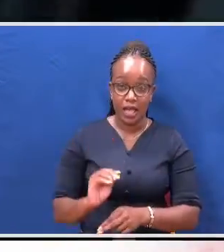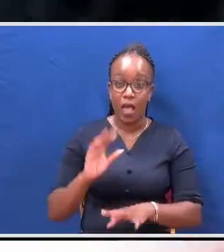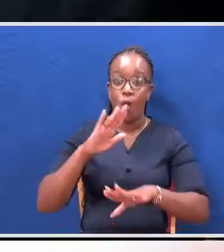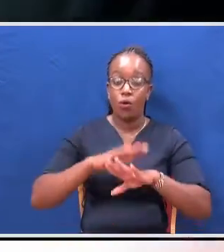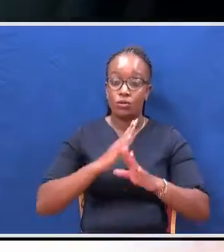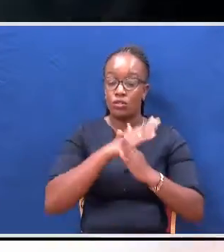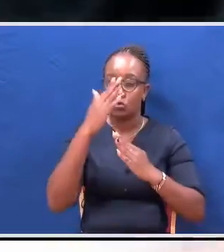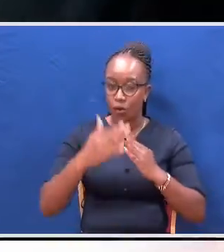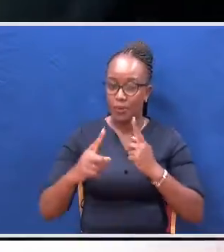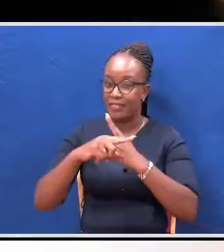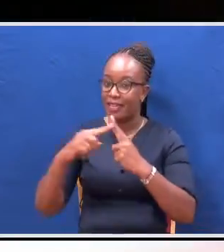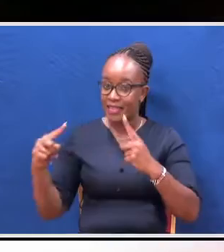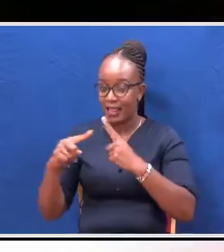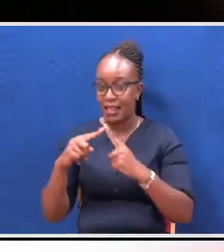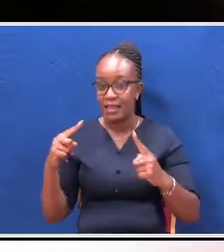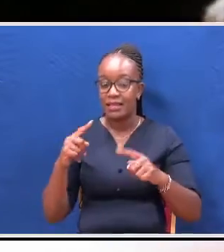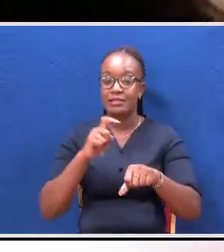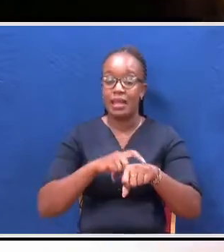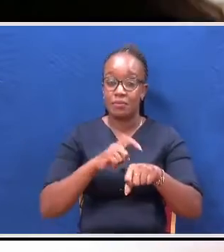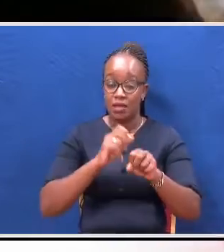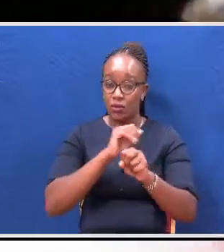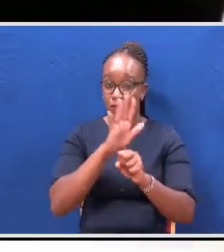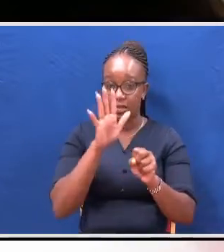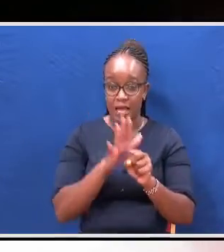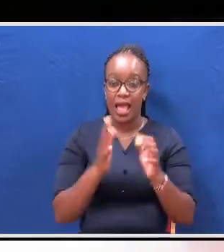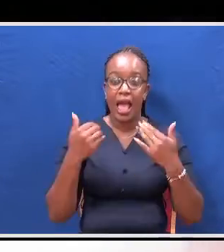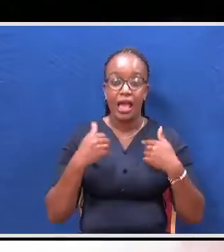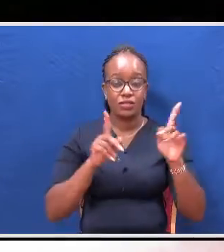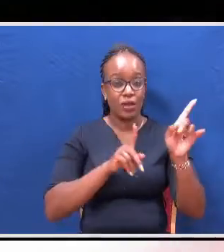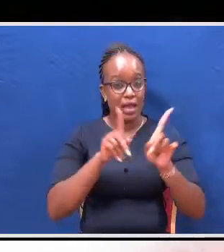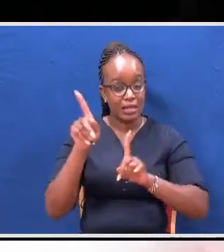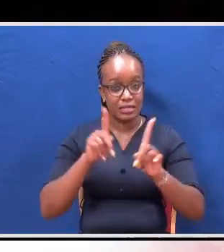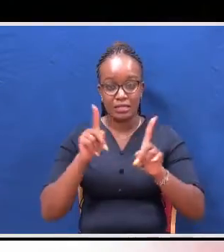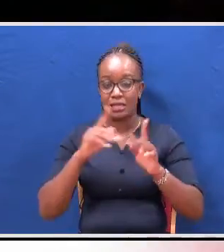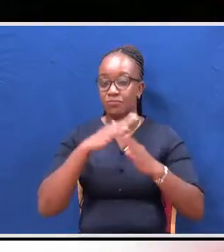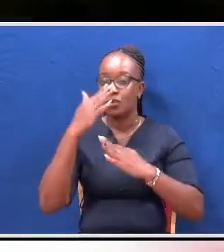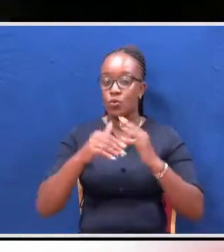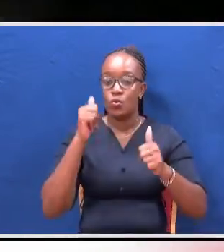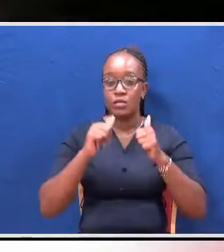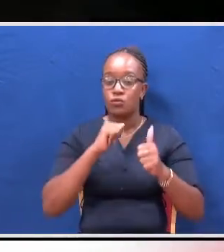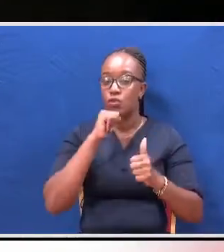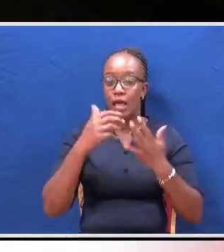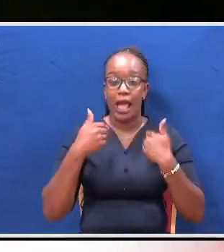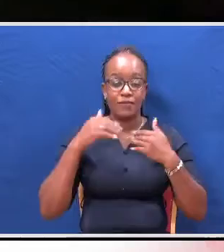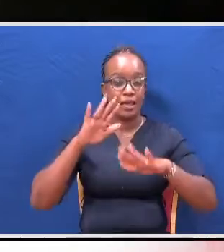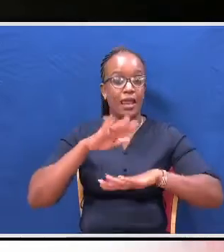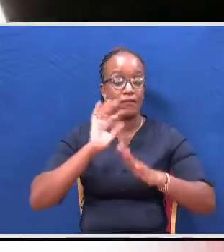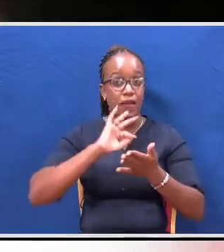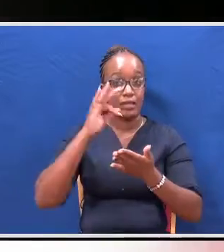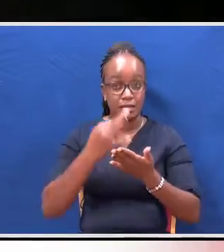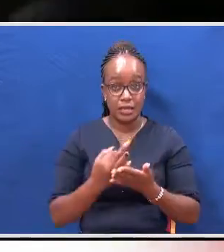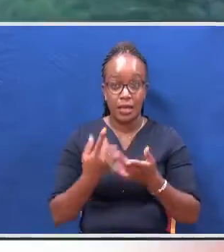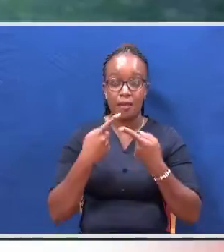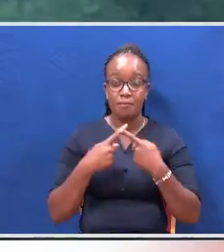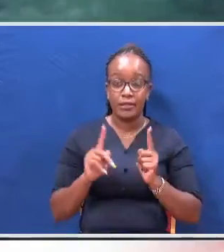-poaching patrols amid a coronavirus induced tourism pose that has hit funding balule has teamed up with